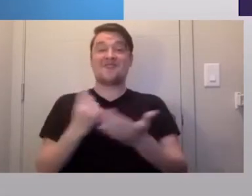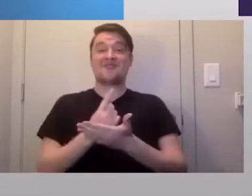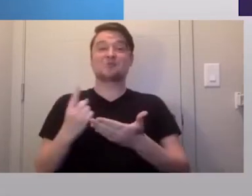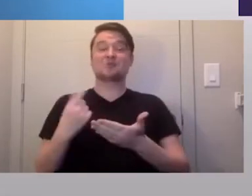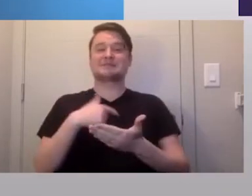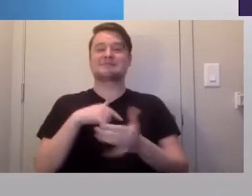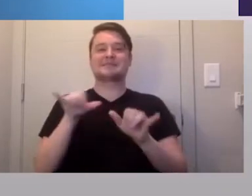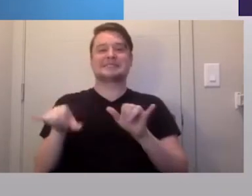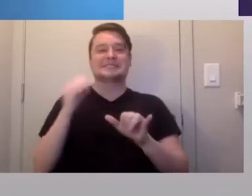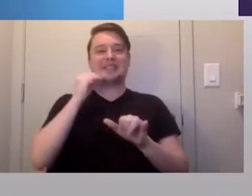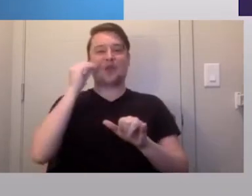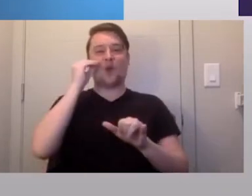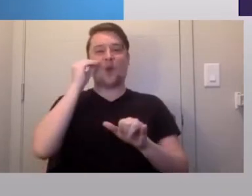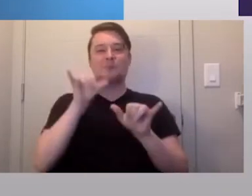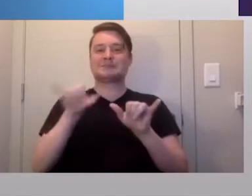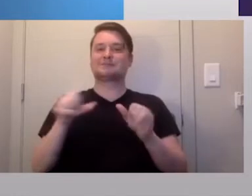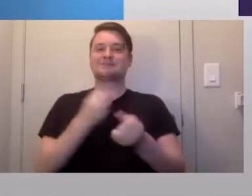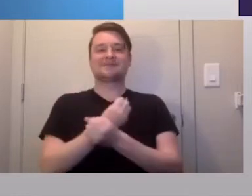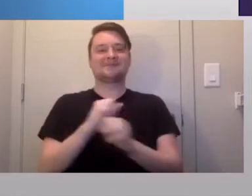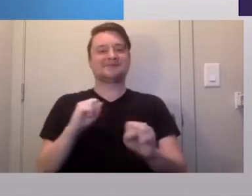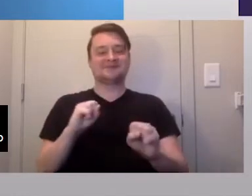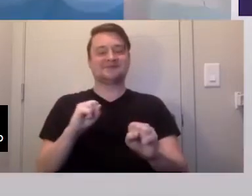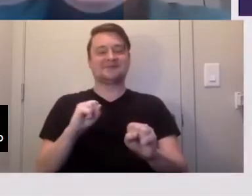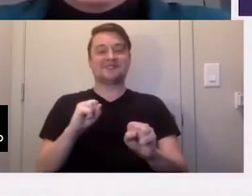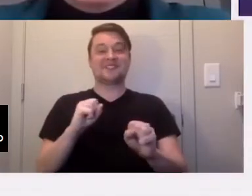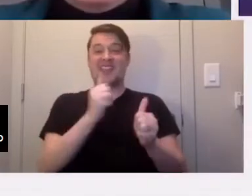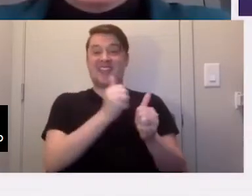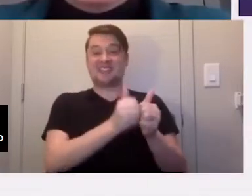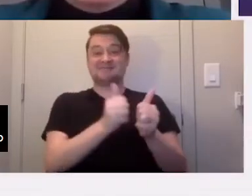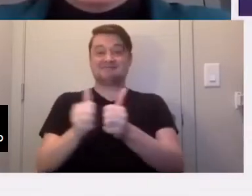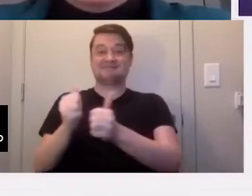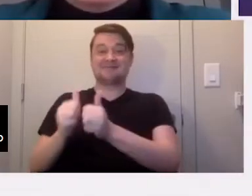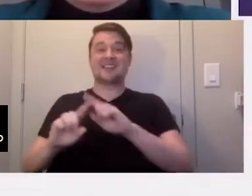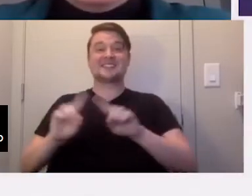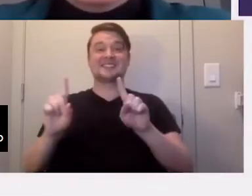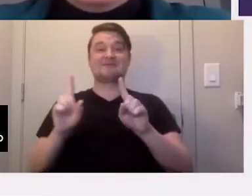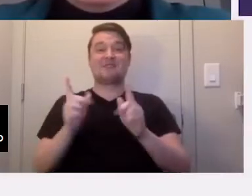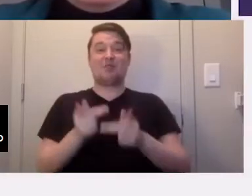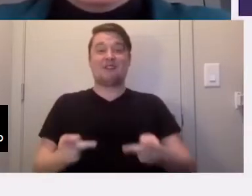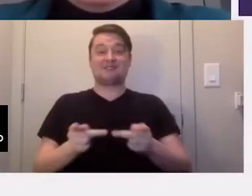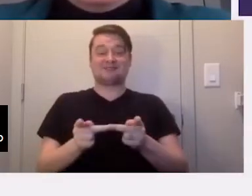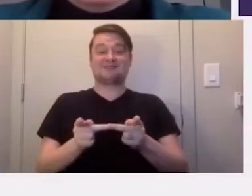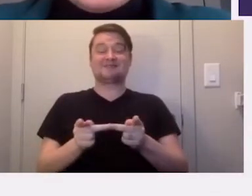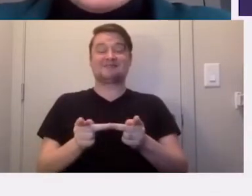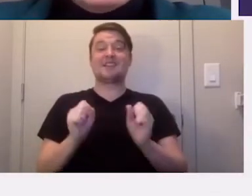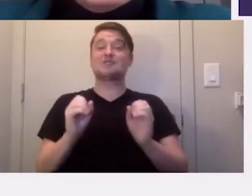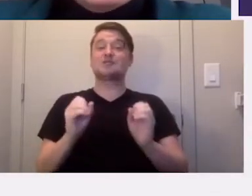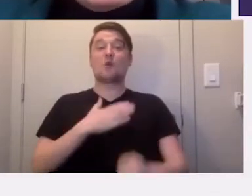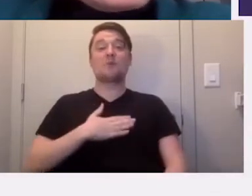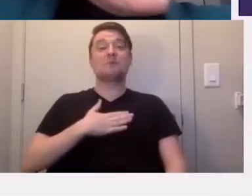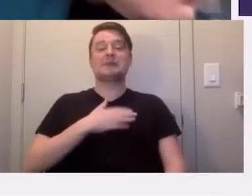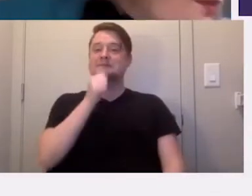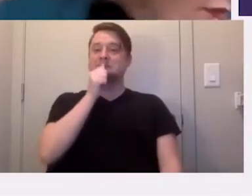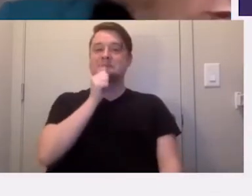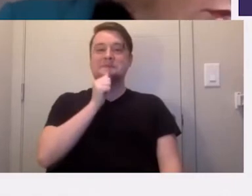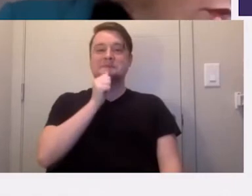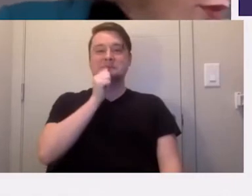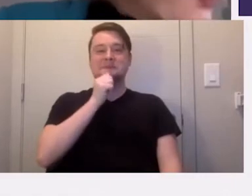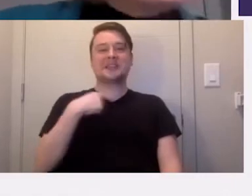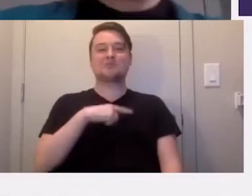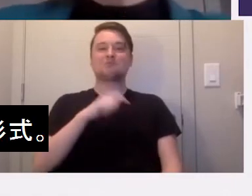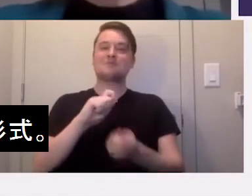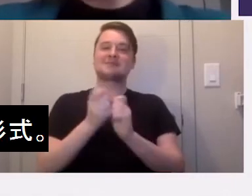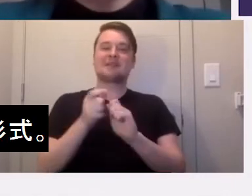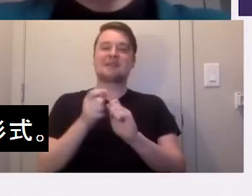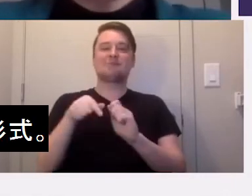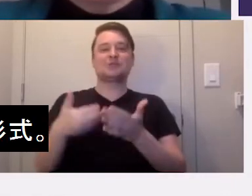staying home and staying safe. Each one of us is in a different location. So please bear with us as we adapt to